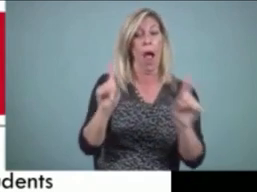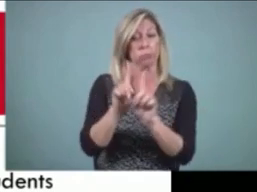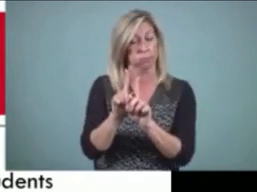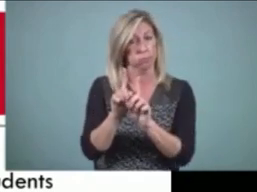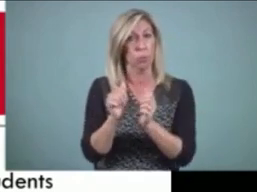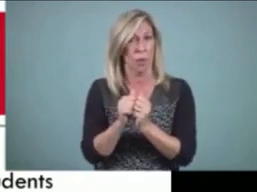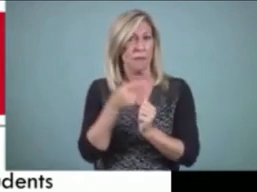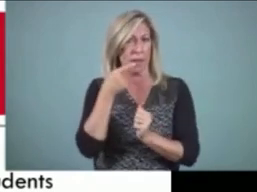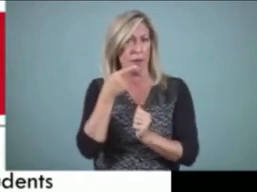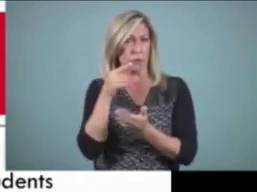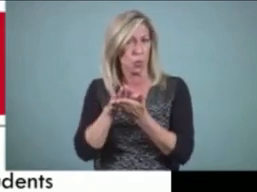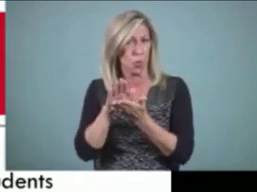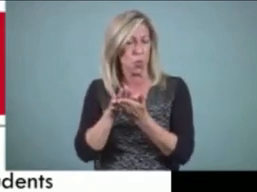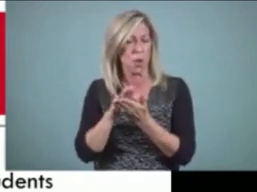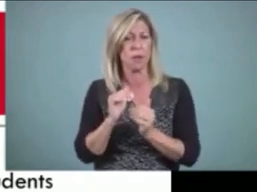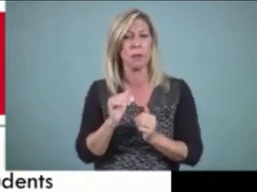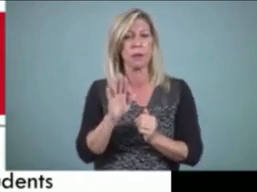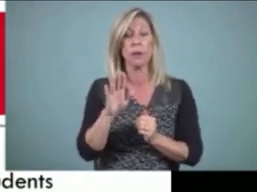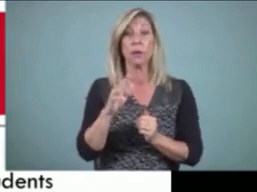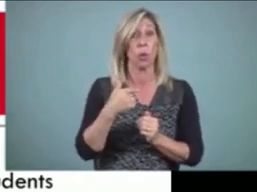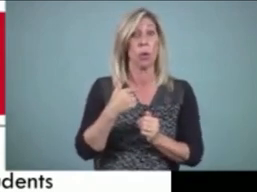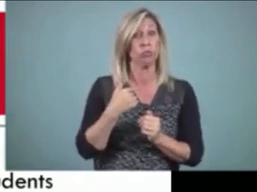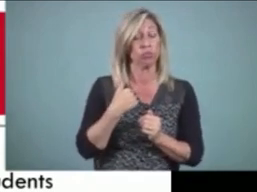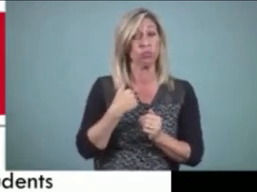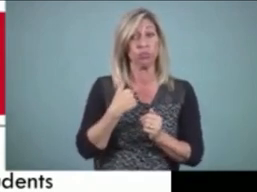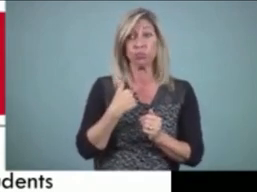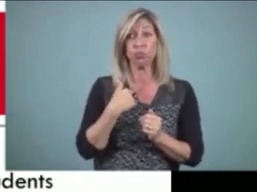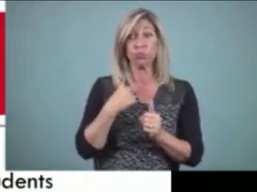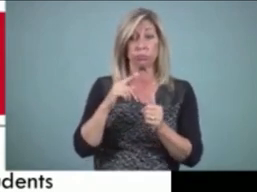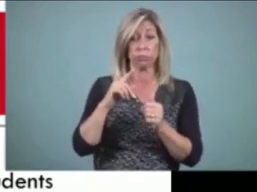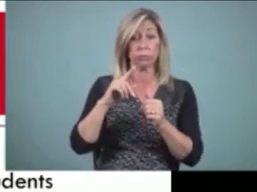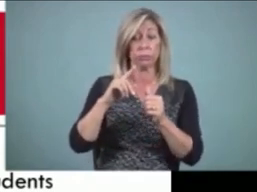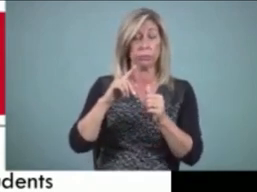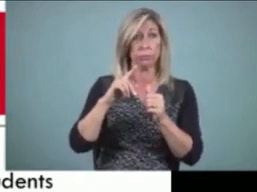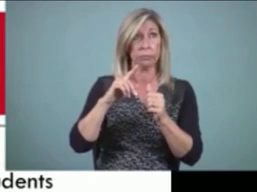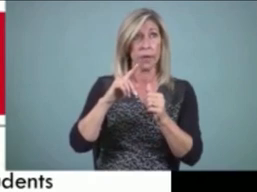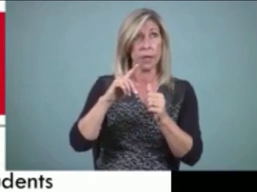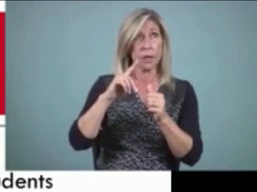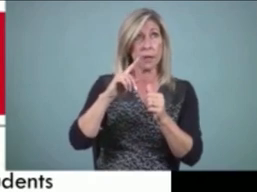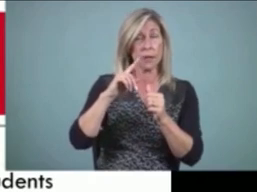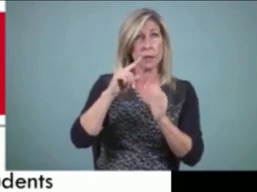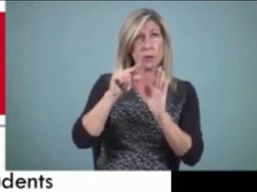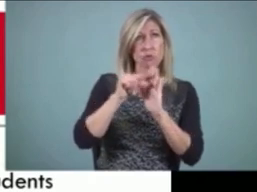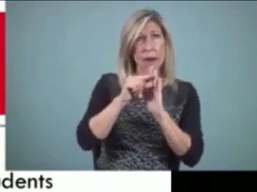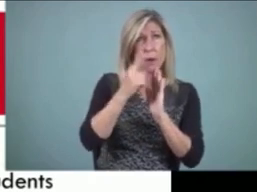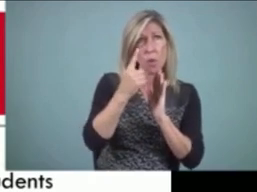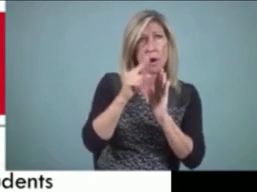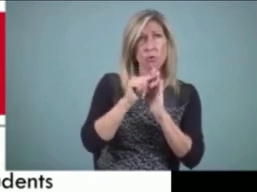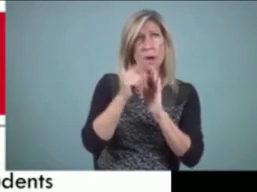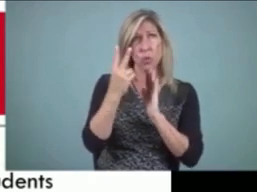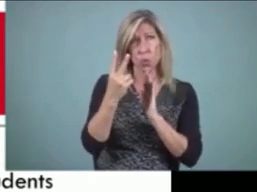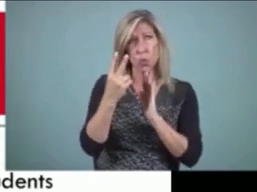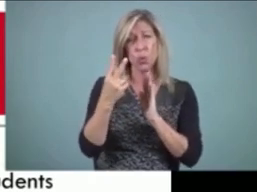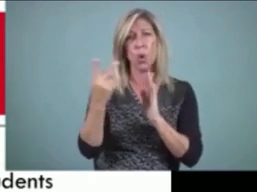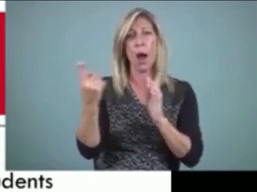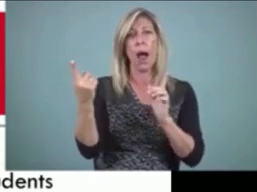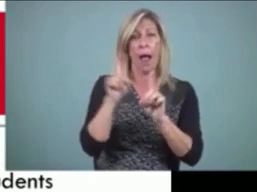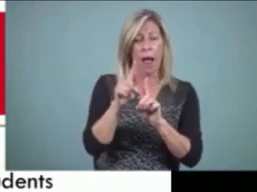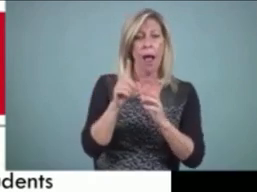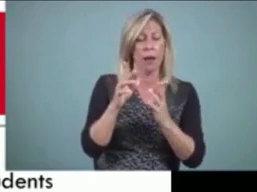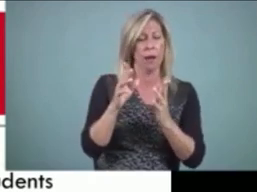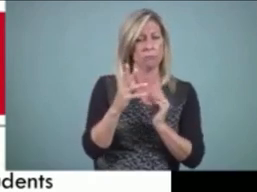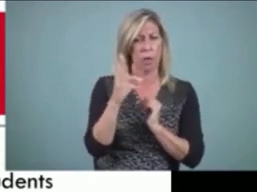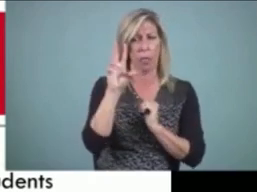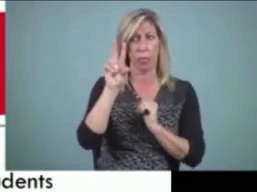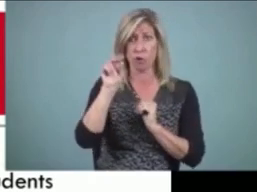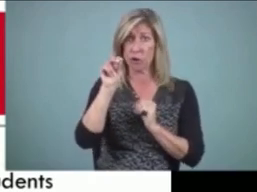And I integrated with the first and second grade classroom. There were 30 hearing kids and my five